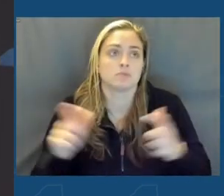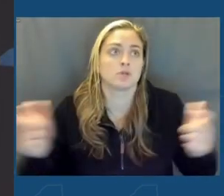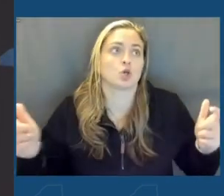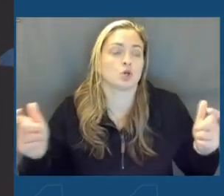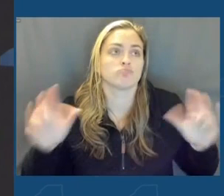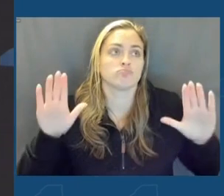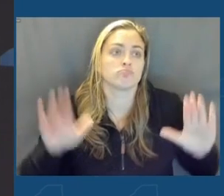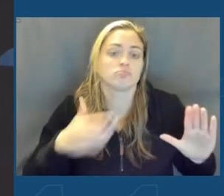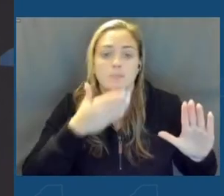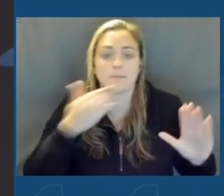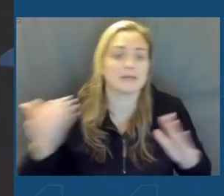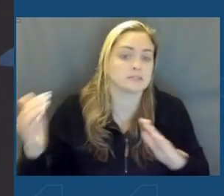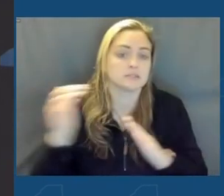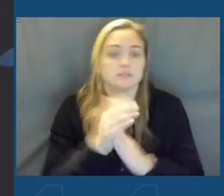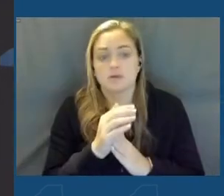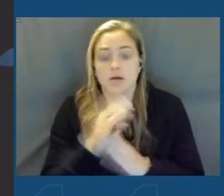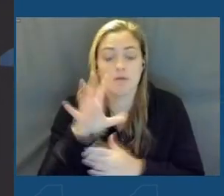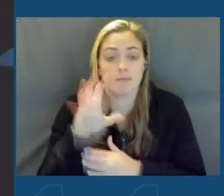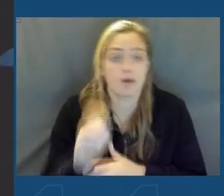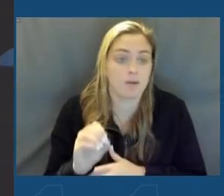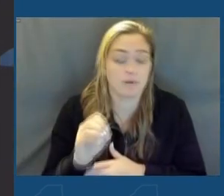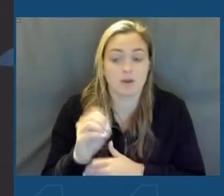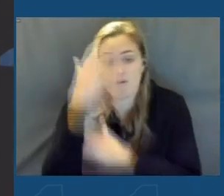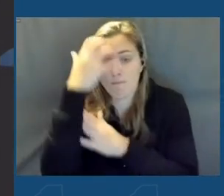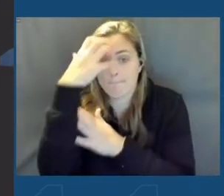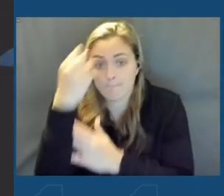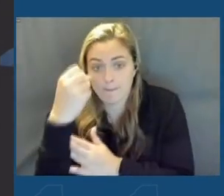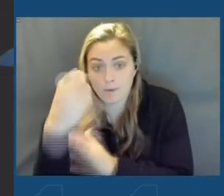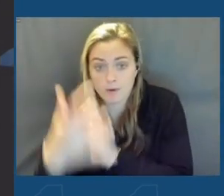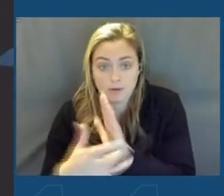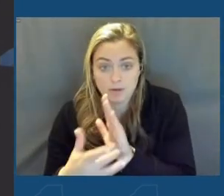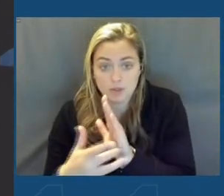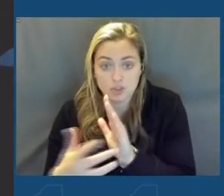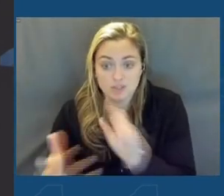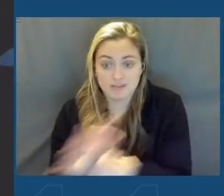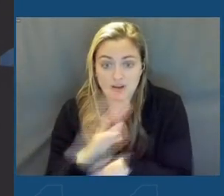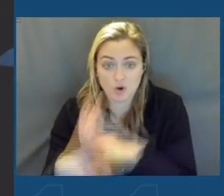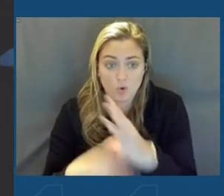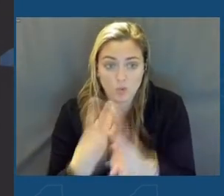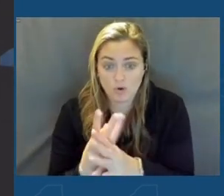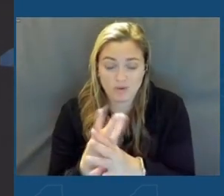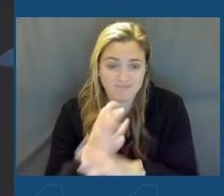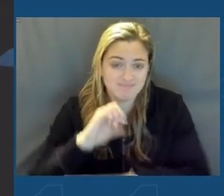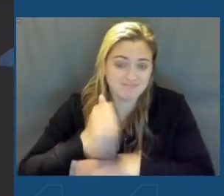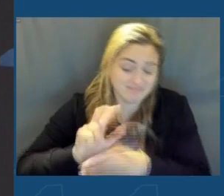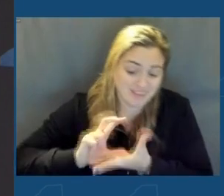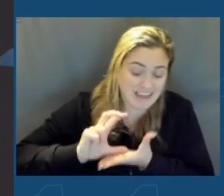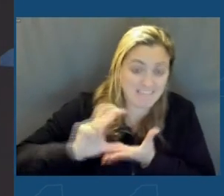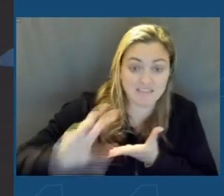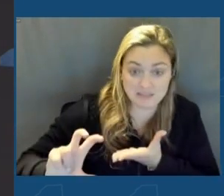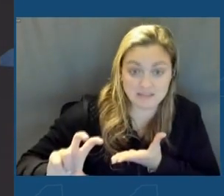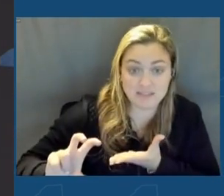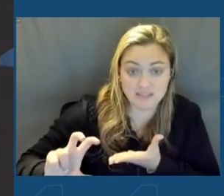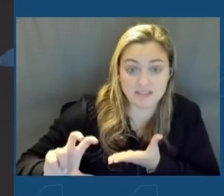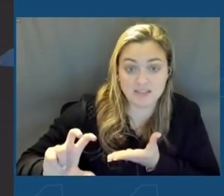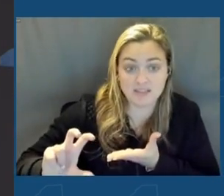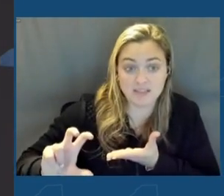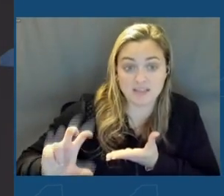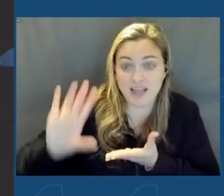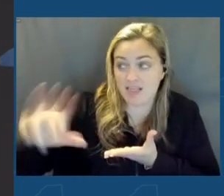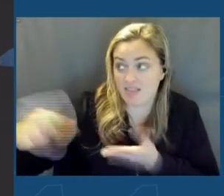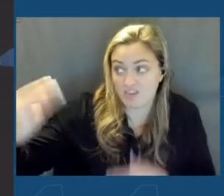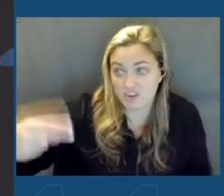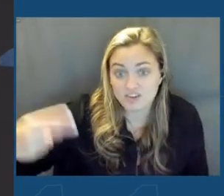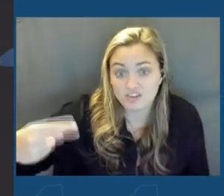of memory technology in the world just made their largest investment in their company's